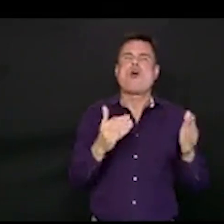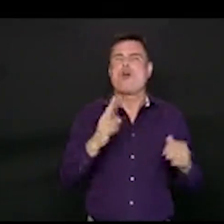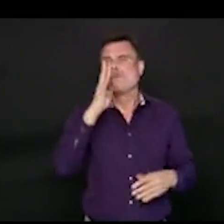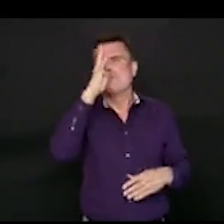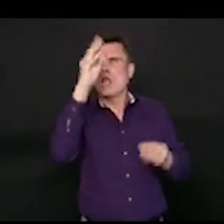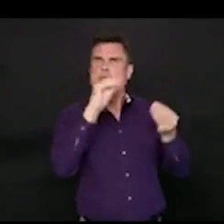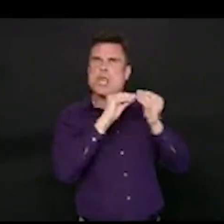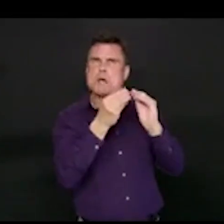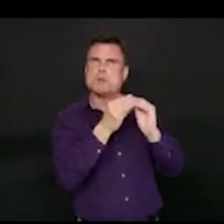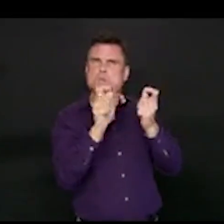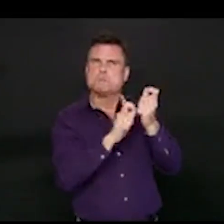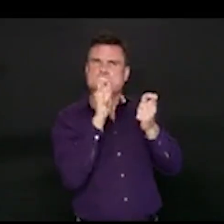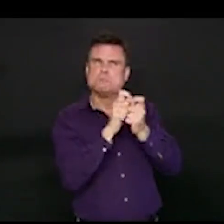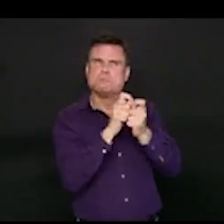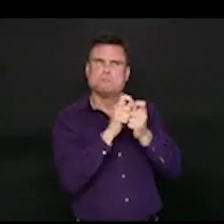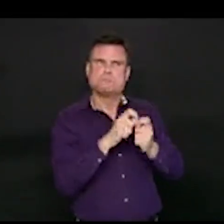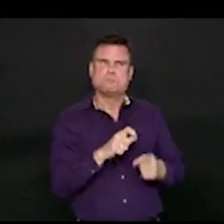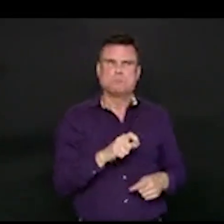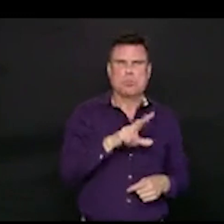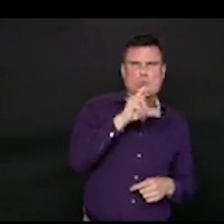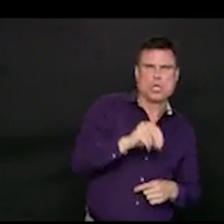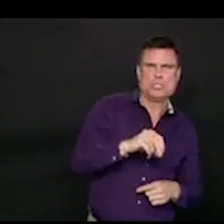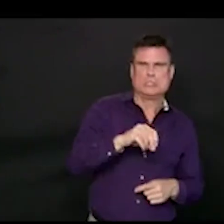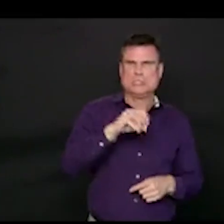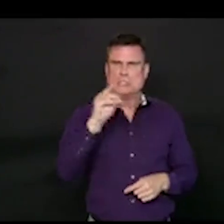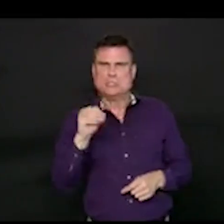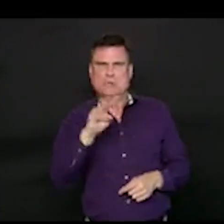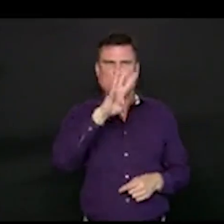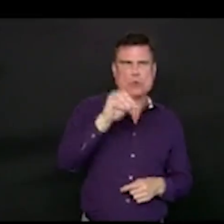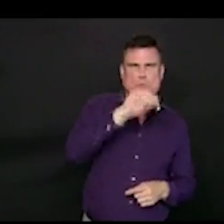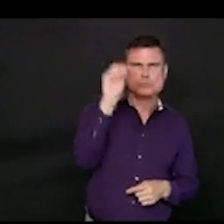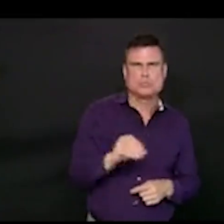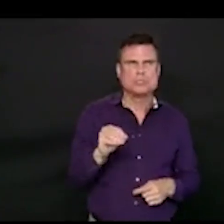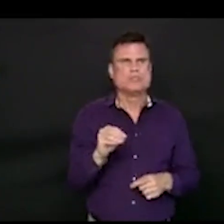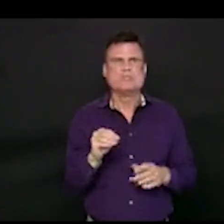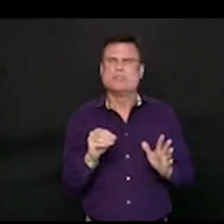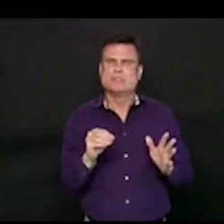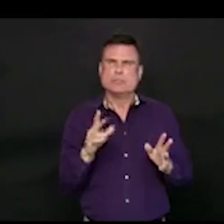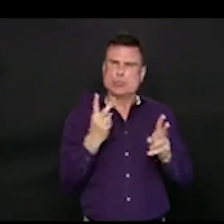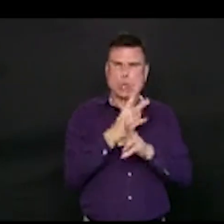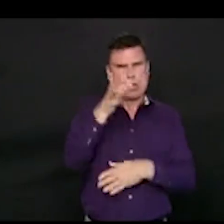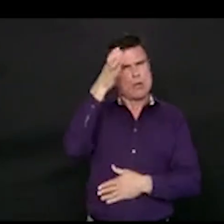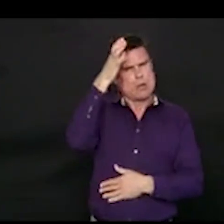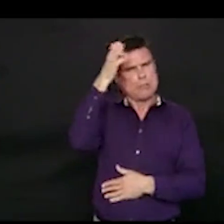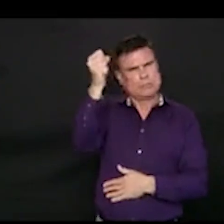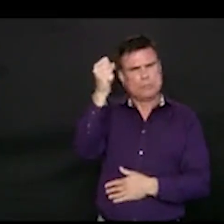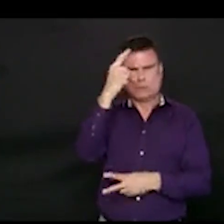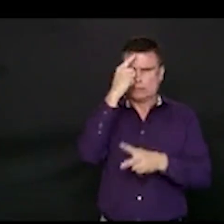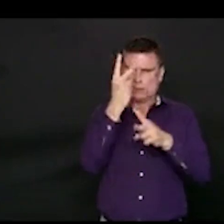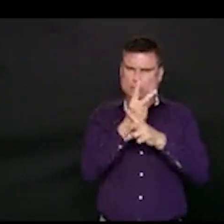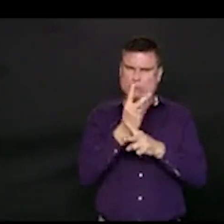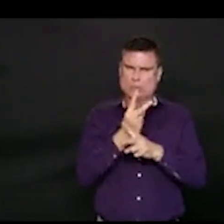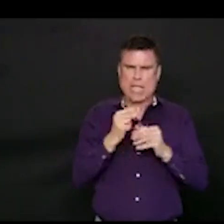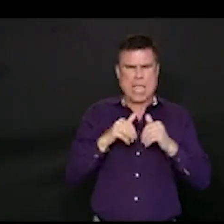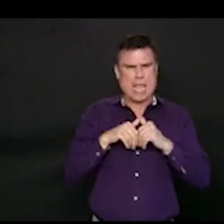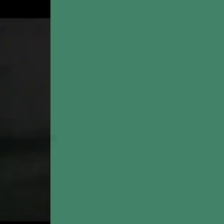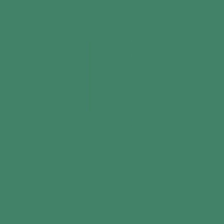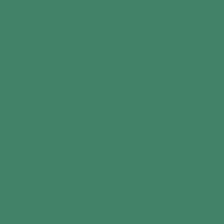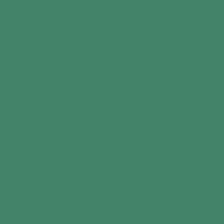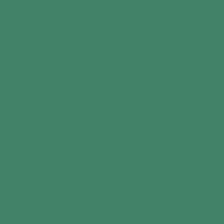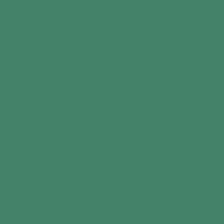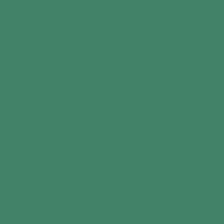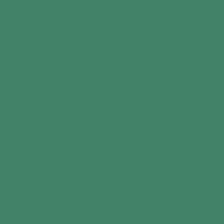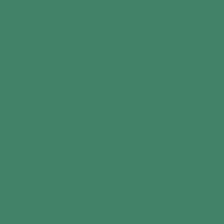to increase our numbers of contacts and the safety of the contacts that we have. And that's the way that we can stay in that safe zone.